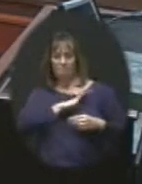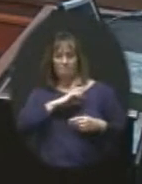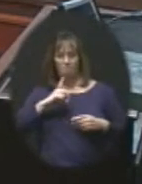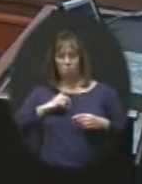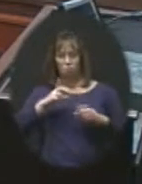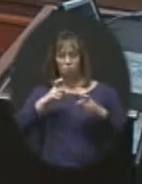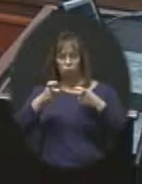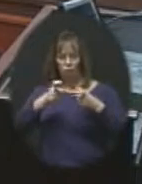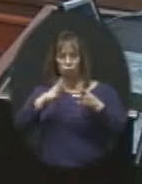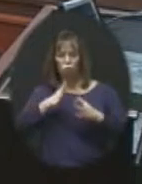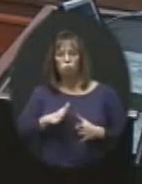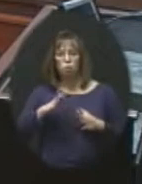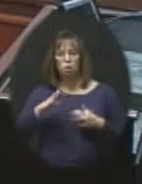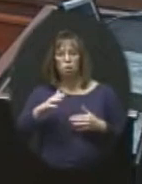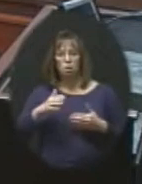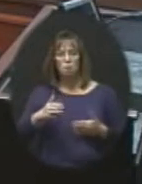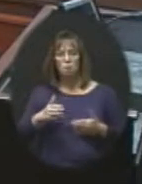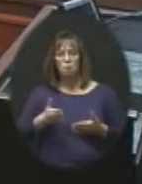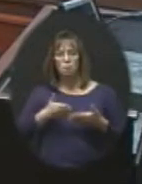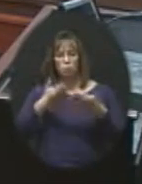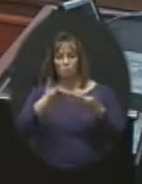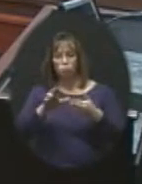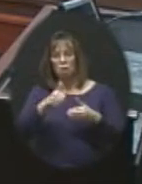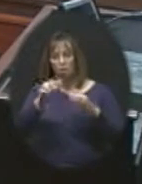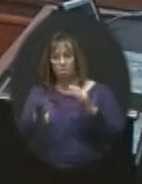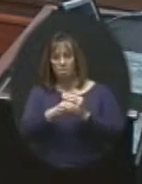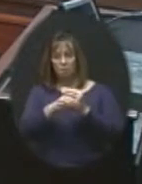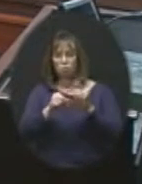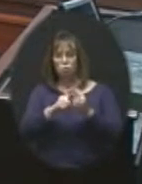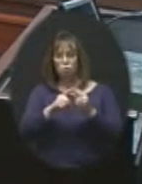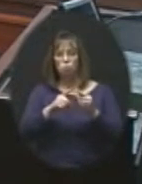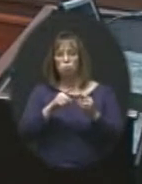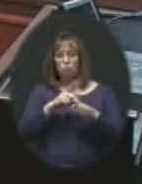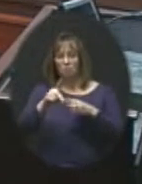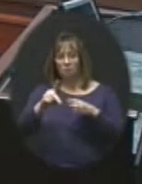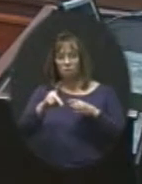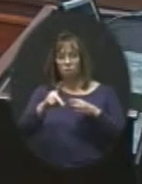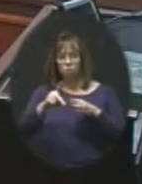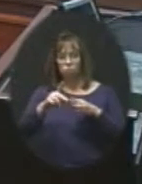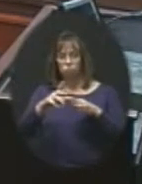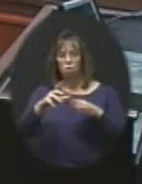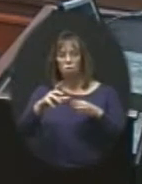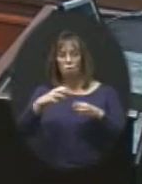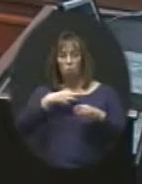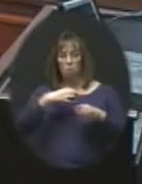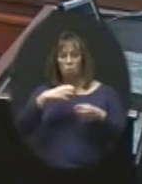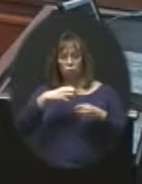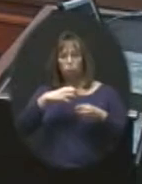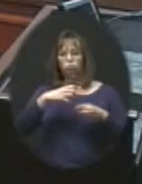KASB will oppose further amendments to the Professional Negotiations Act.